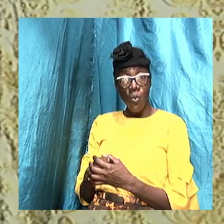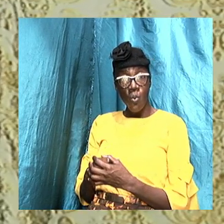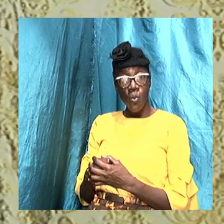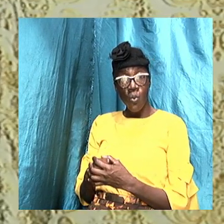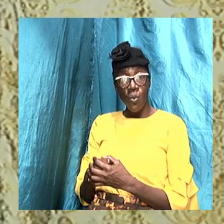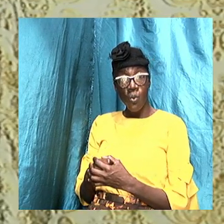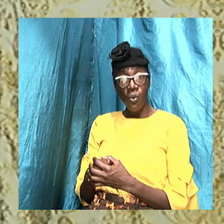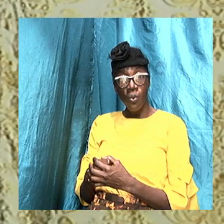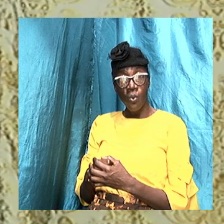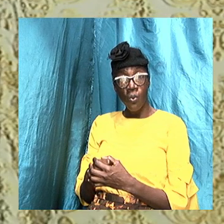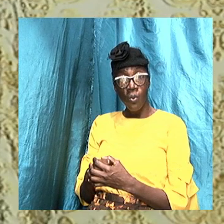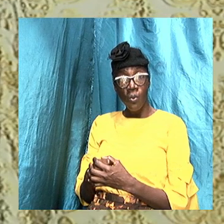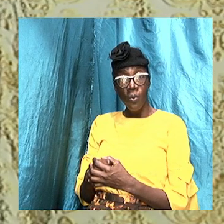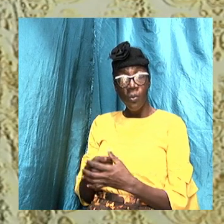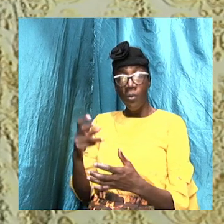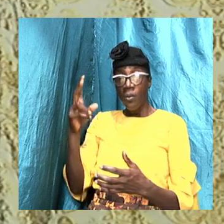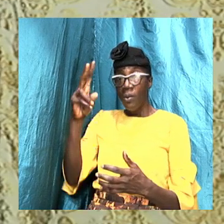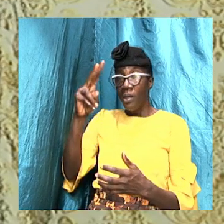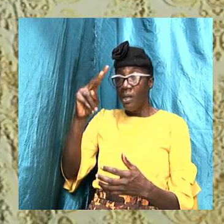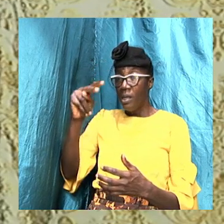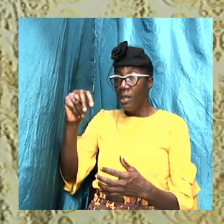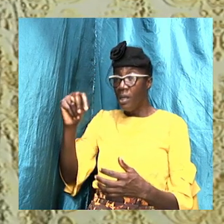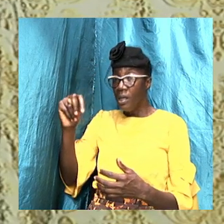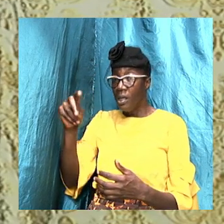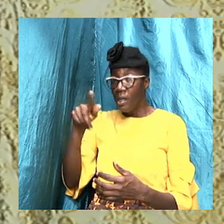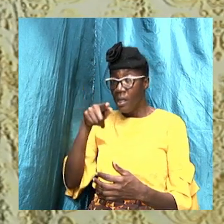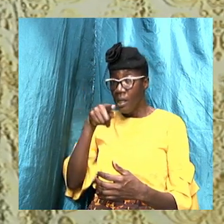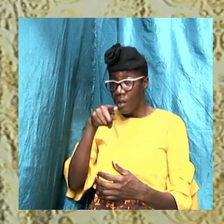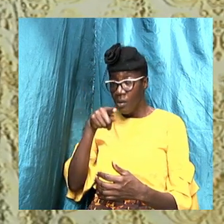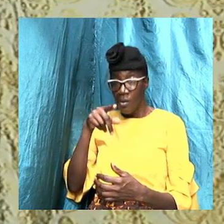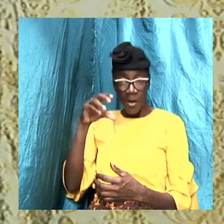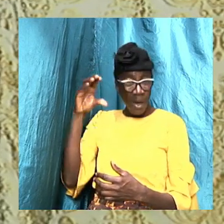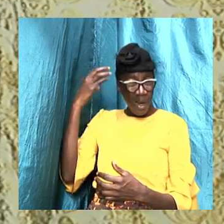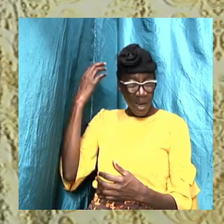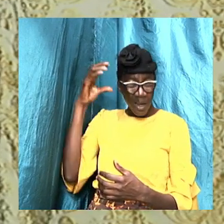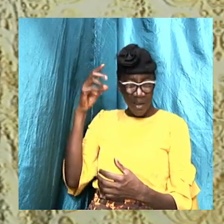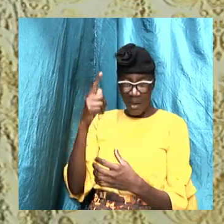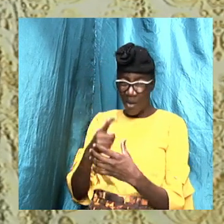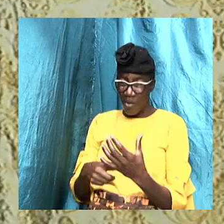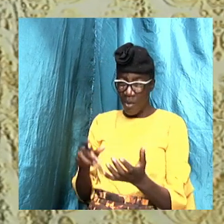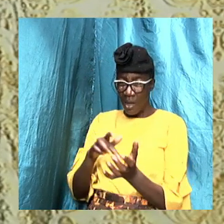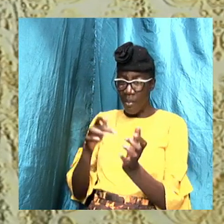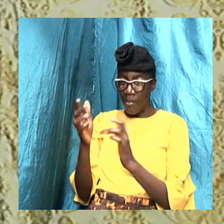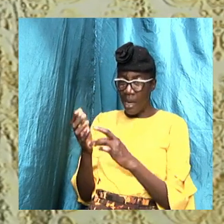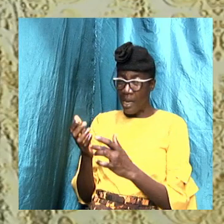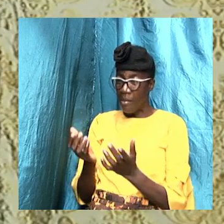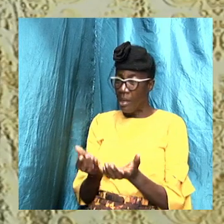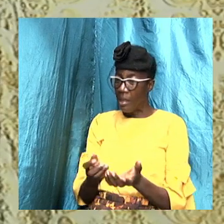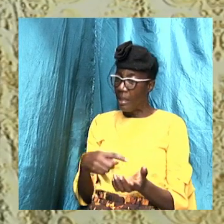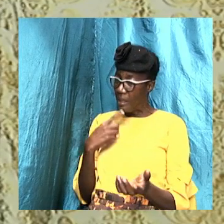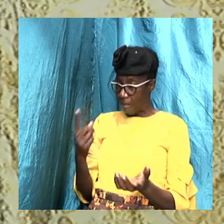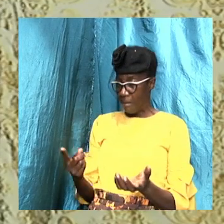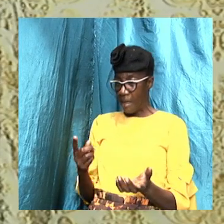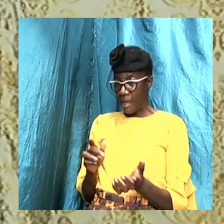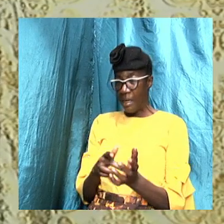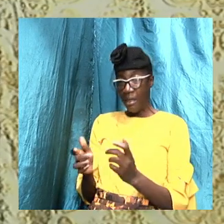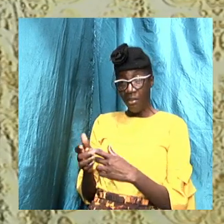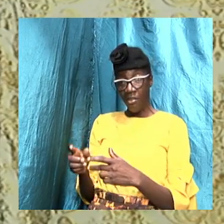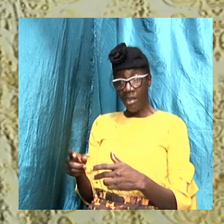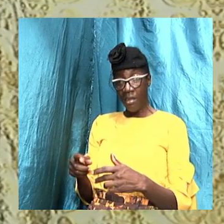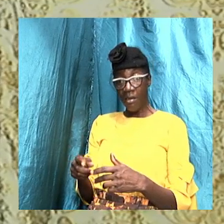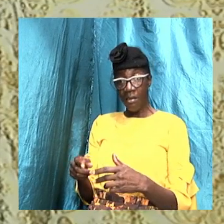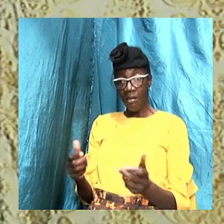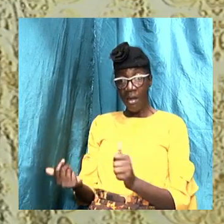it is needful for us to consider what the Bible says about the subject. Jesus himself was